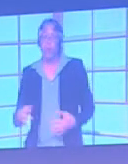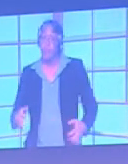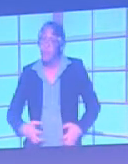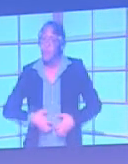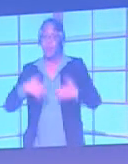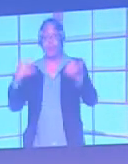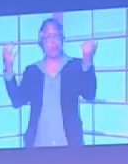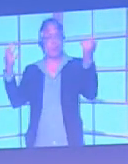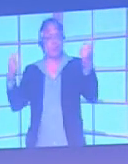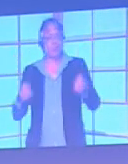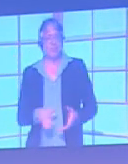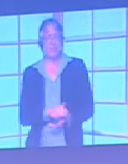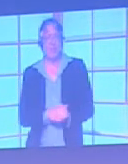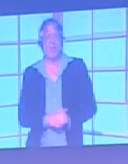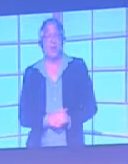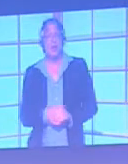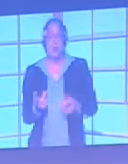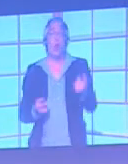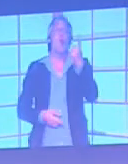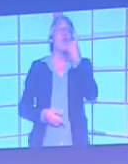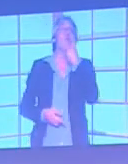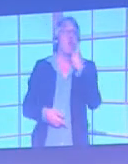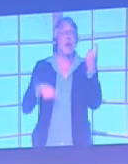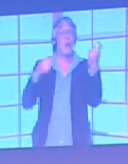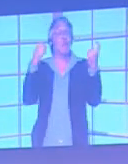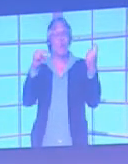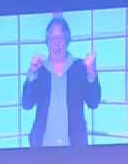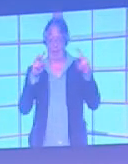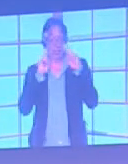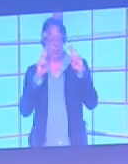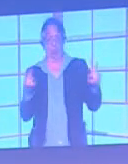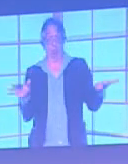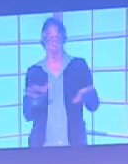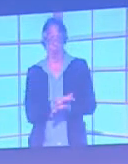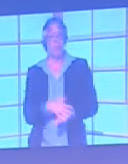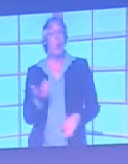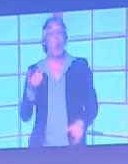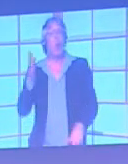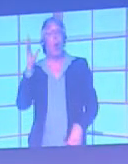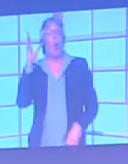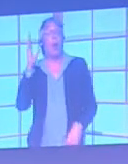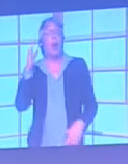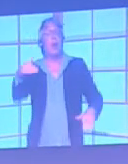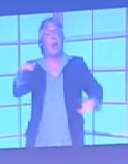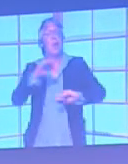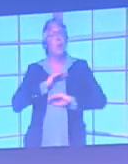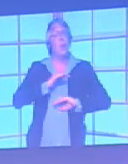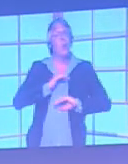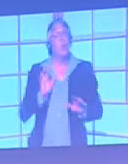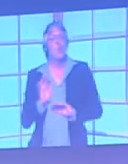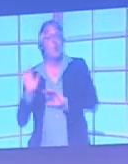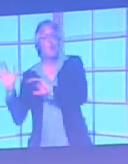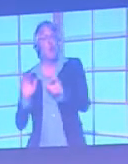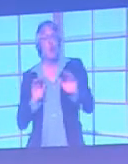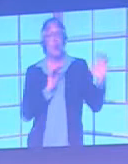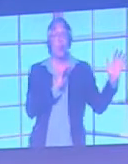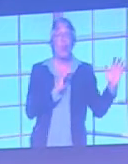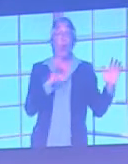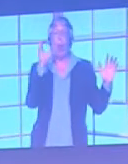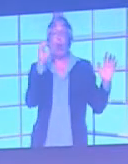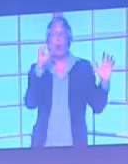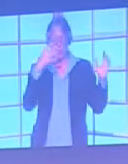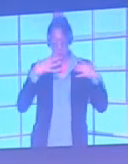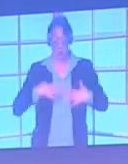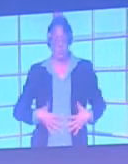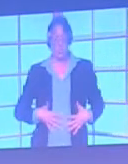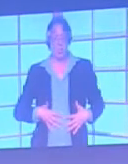It's not just the red and green kits that disappear into the pitch. An orange goalkeeper kit can disappear not only against the pitch, but against